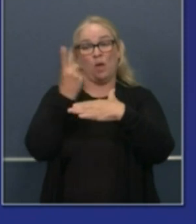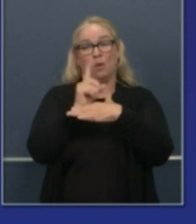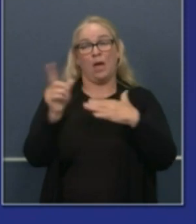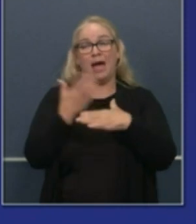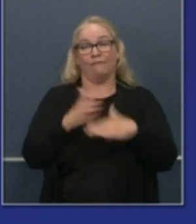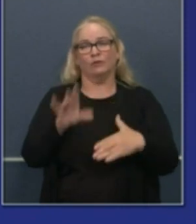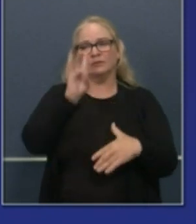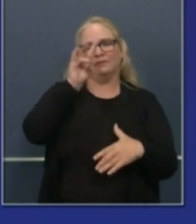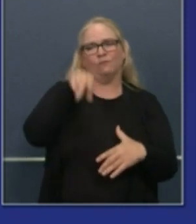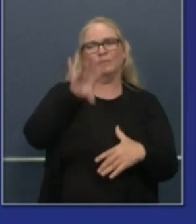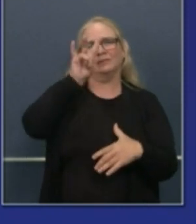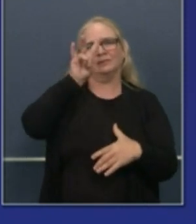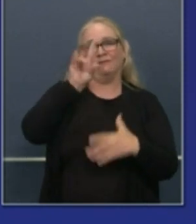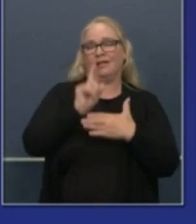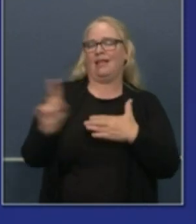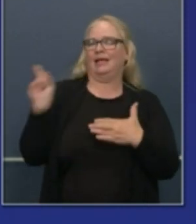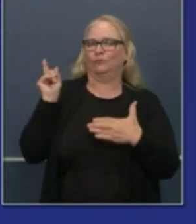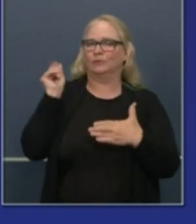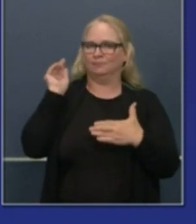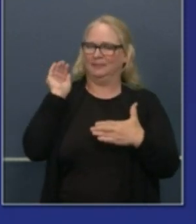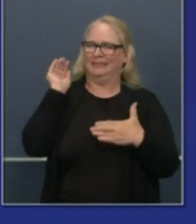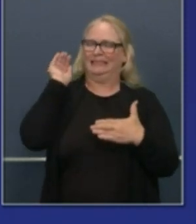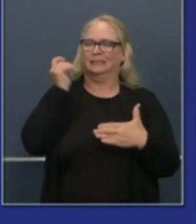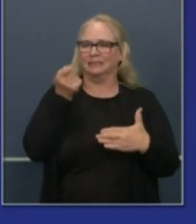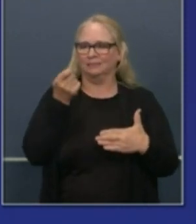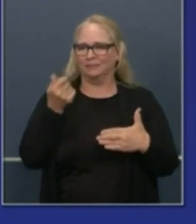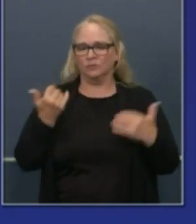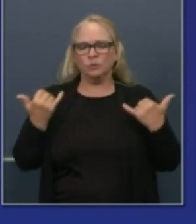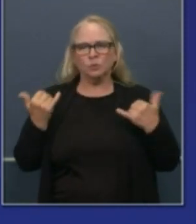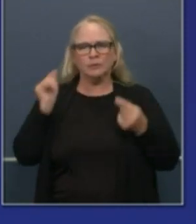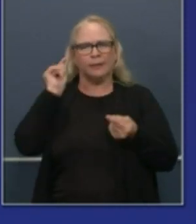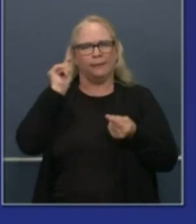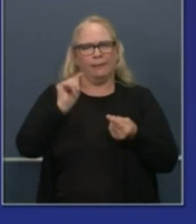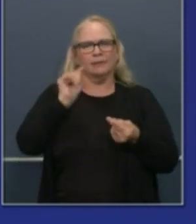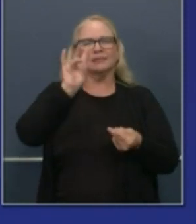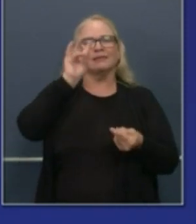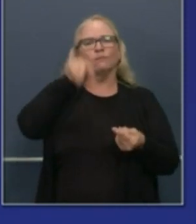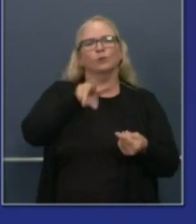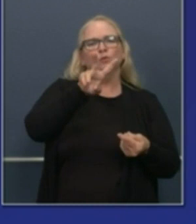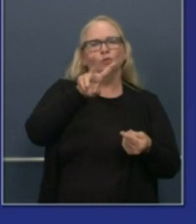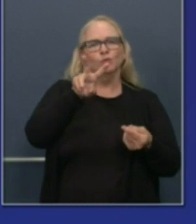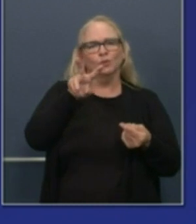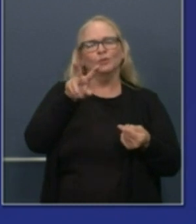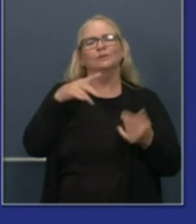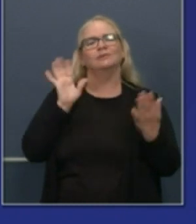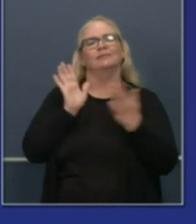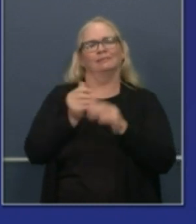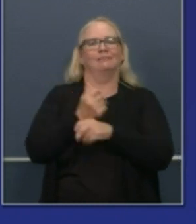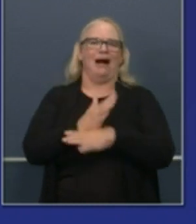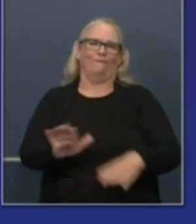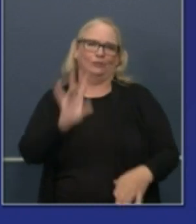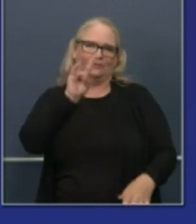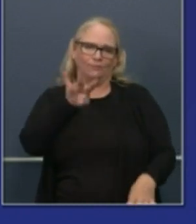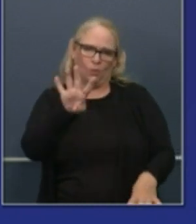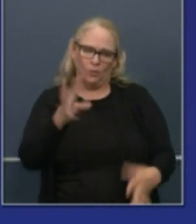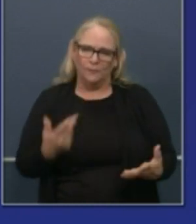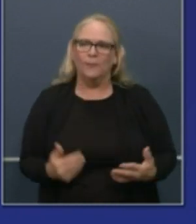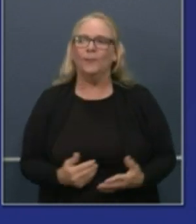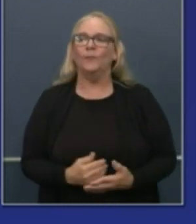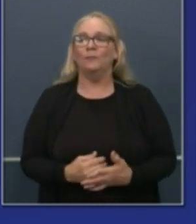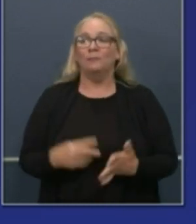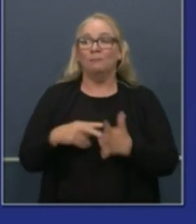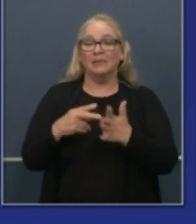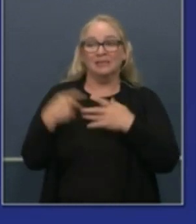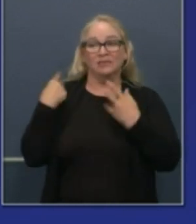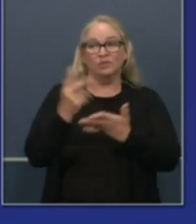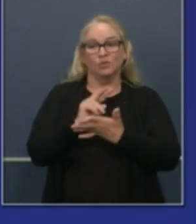on Monday it's now at 7.2 percent. So 14 days holding at 7.4. Our seven-day